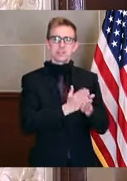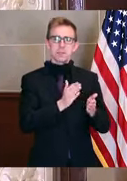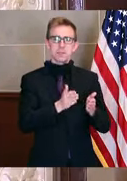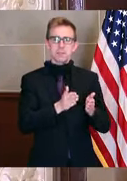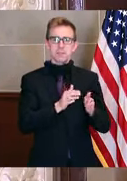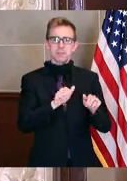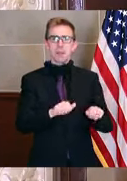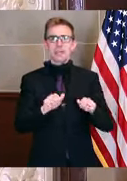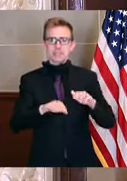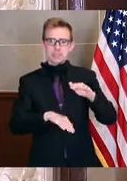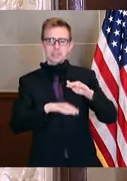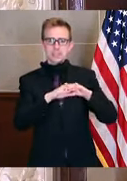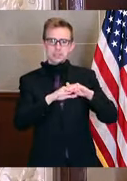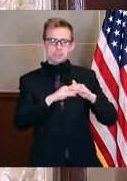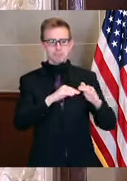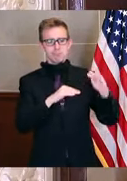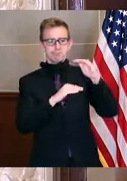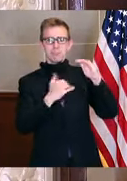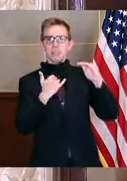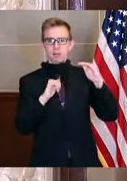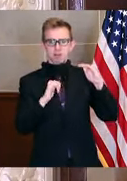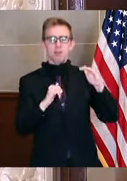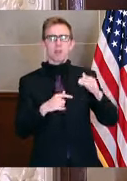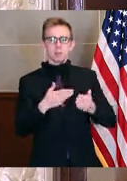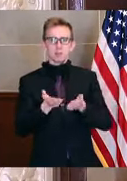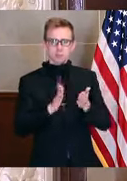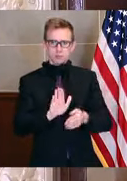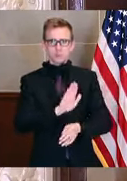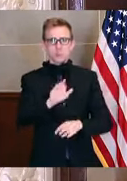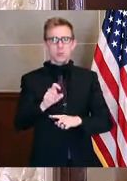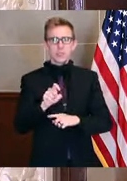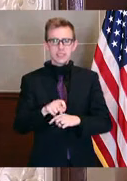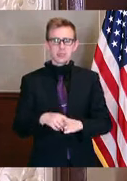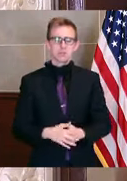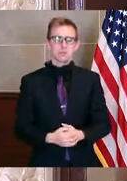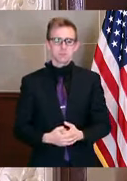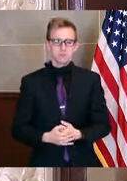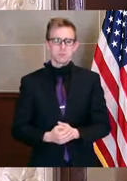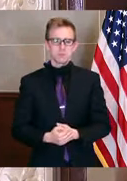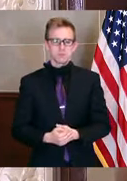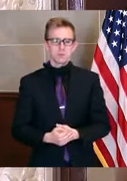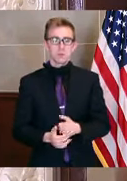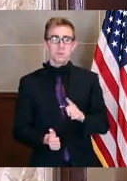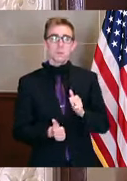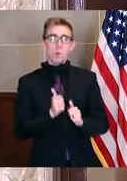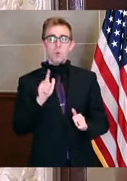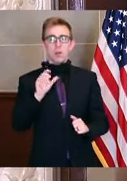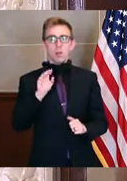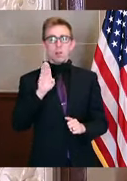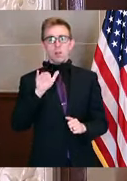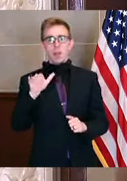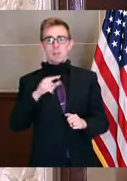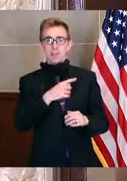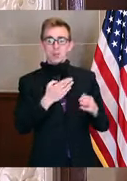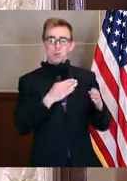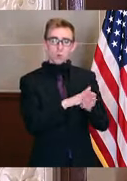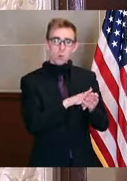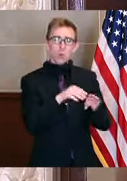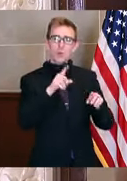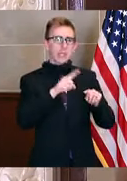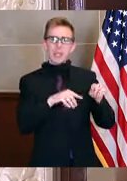the COVID-19 crisis to serve the needs of Missourians. Although most closed their lobbies in order to comply with social